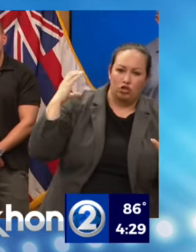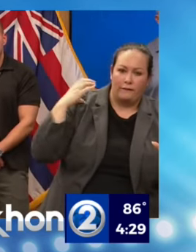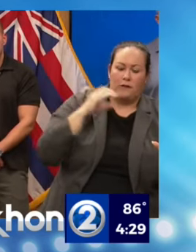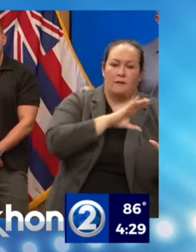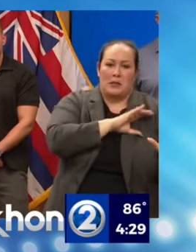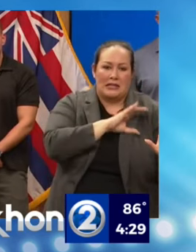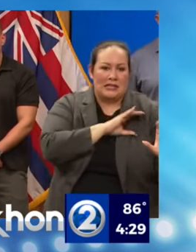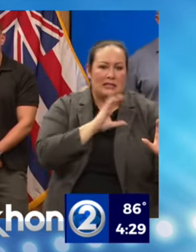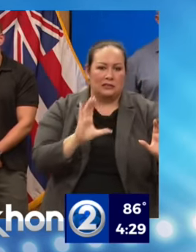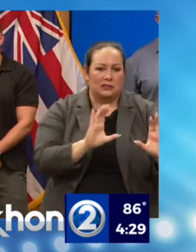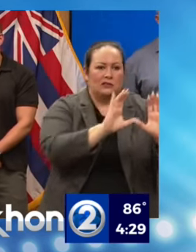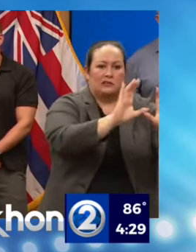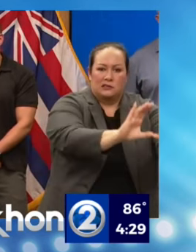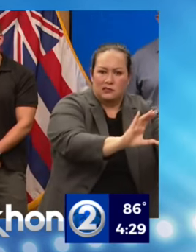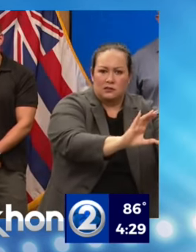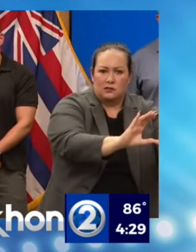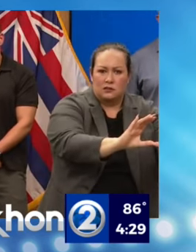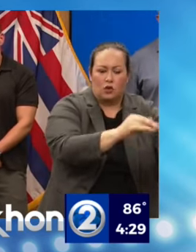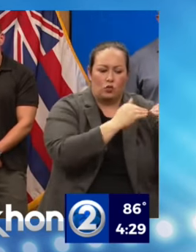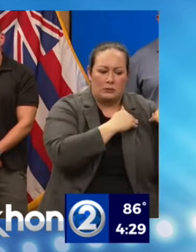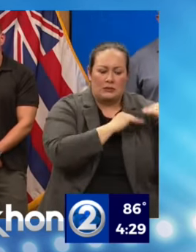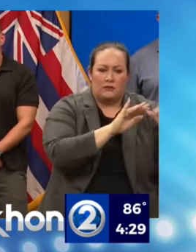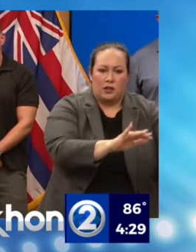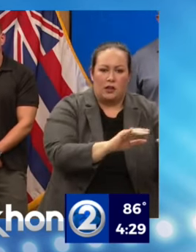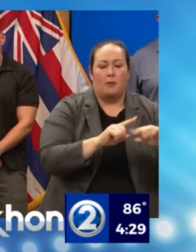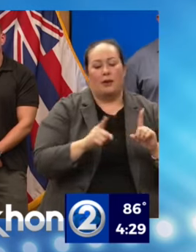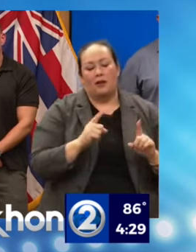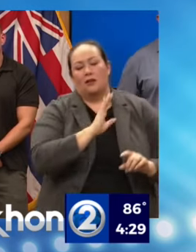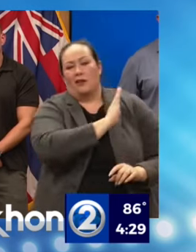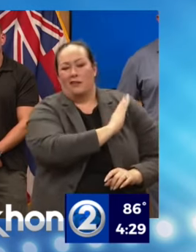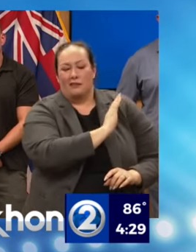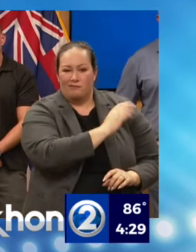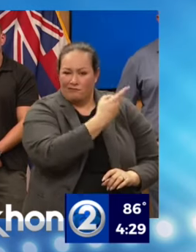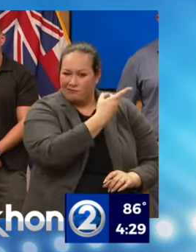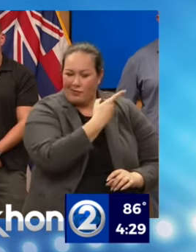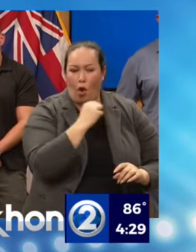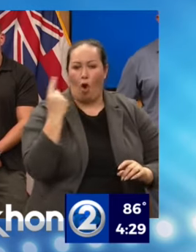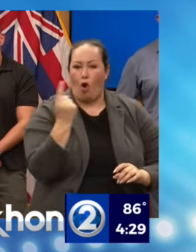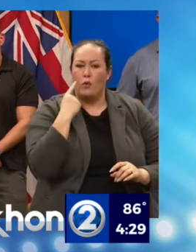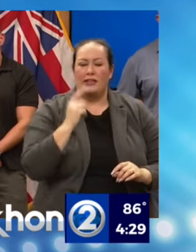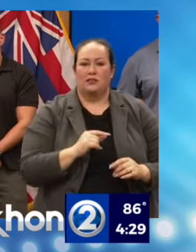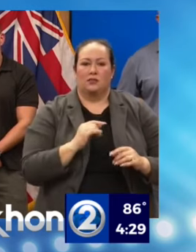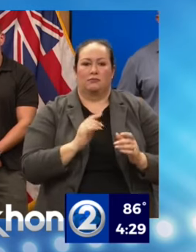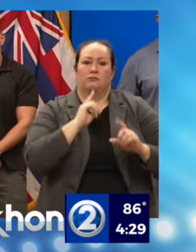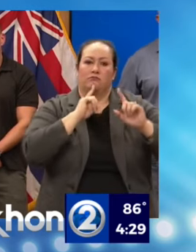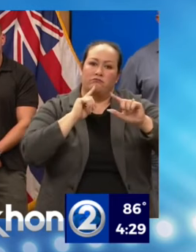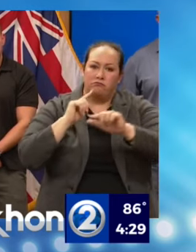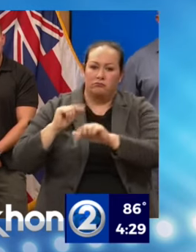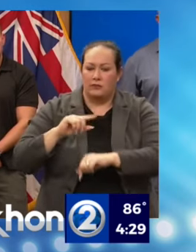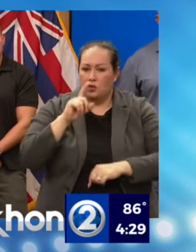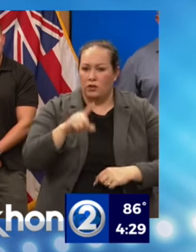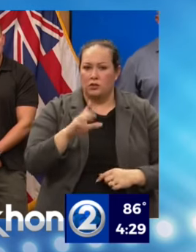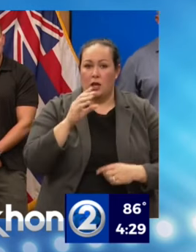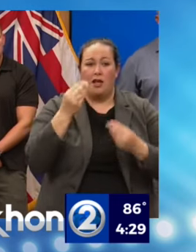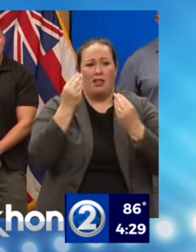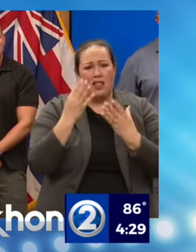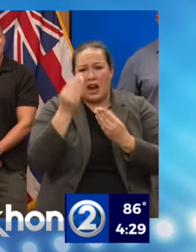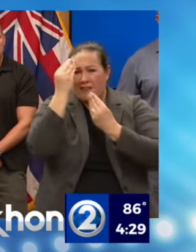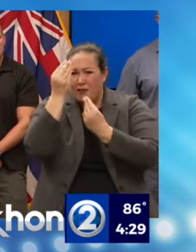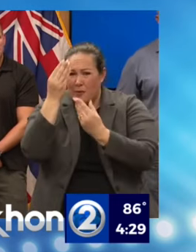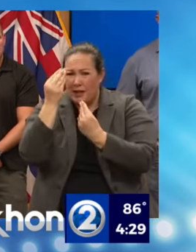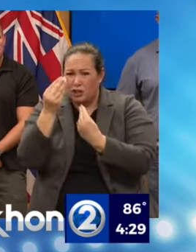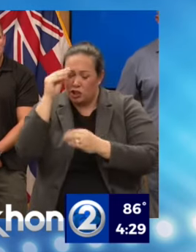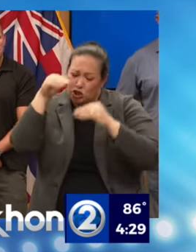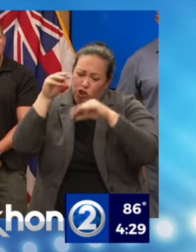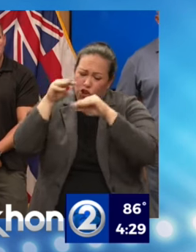job in this acute phase. But of course they always answer questions, too. We will be compiling a lot of information and sharing